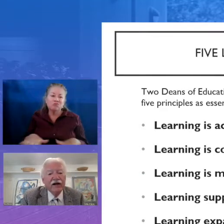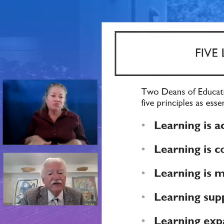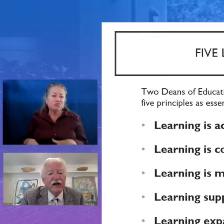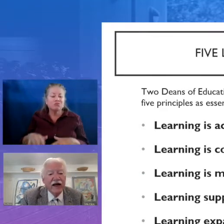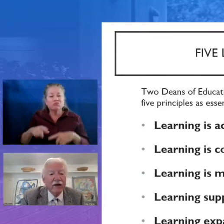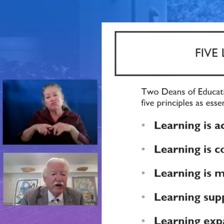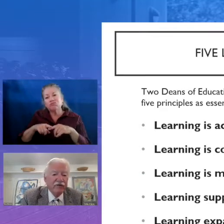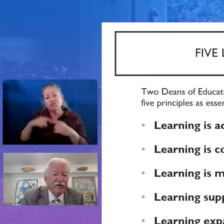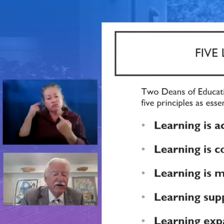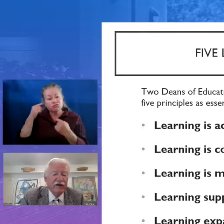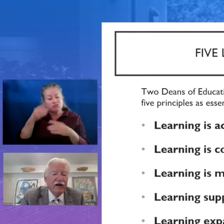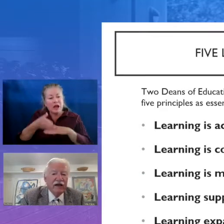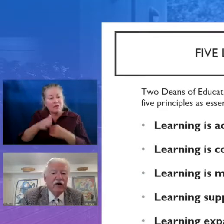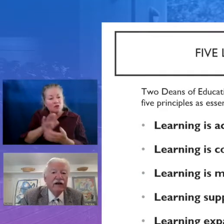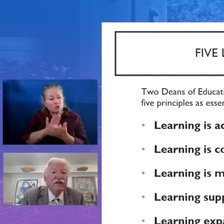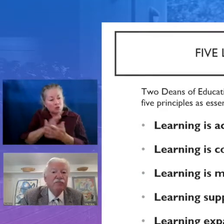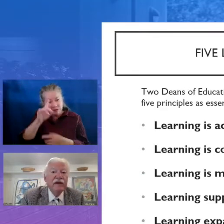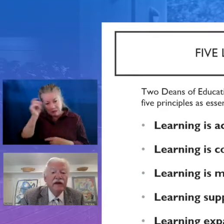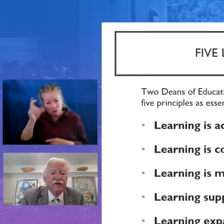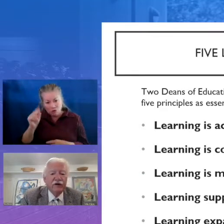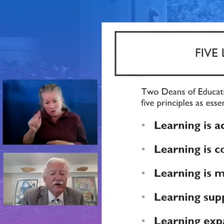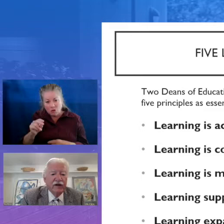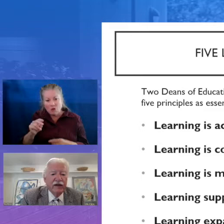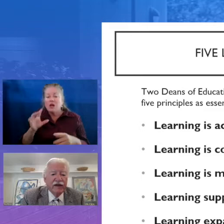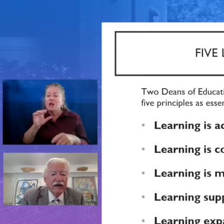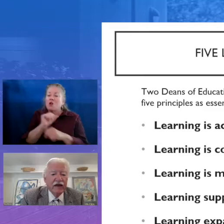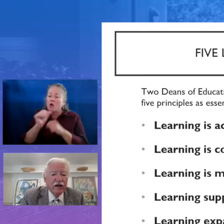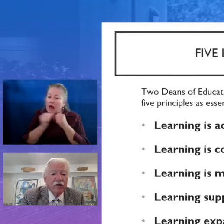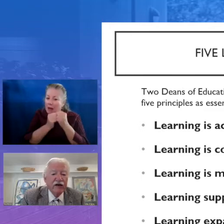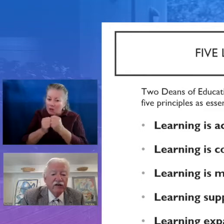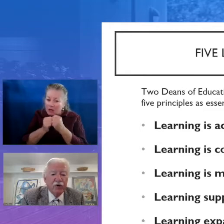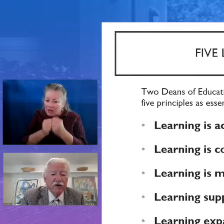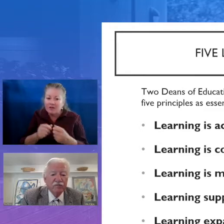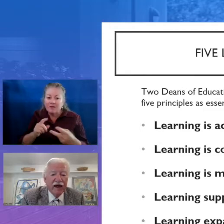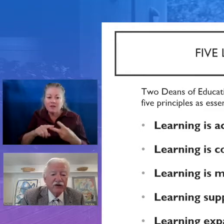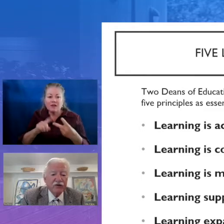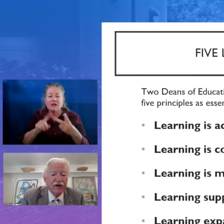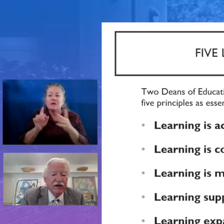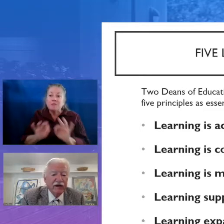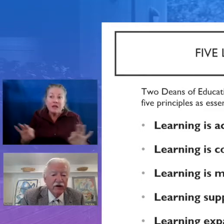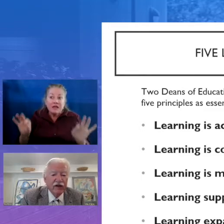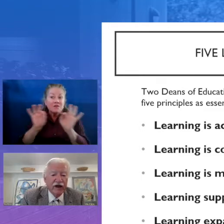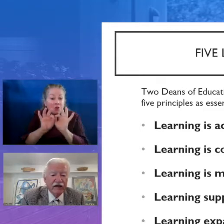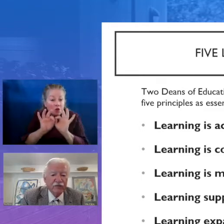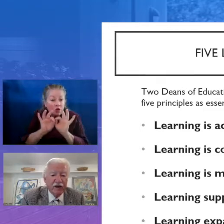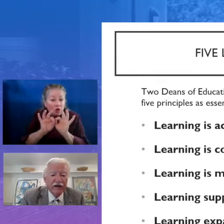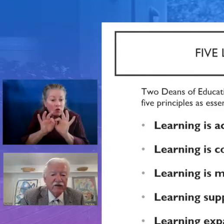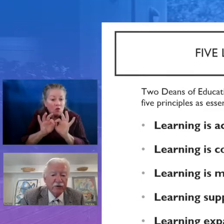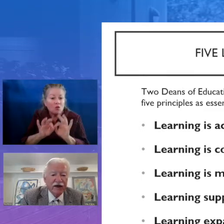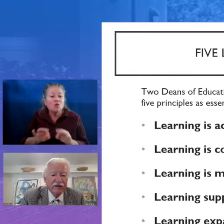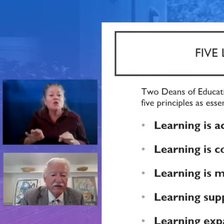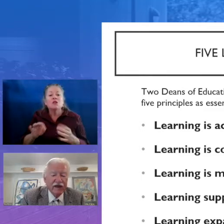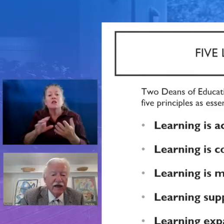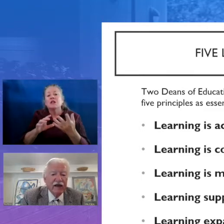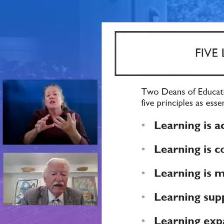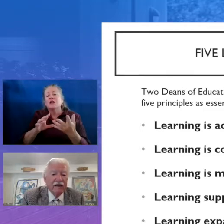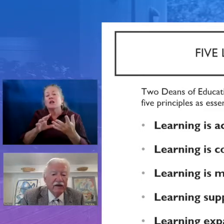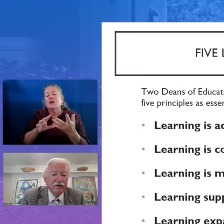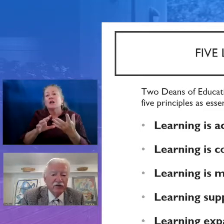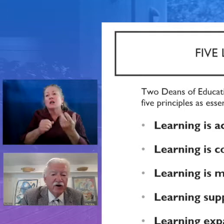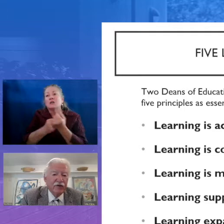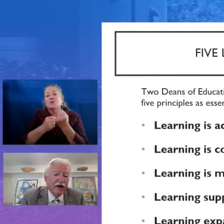Learning is collaborative. Learning is meaningful. Learning supports mastery, and learning expands horizons.